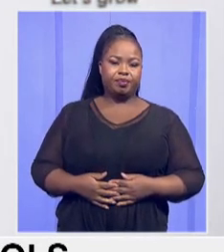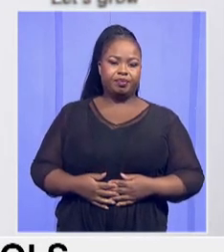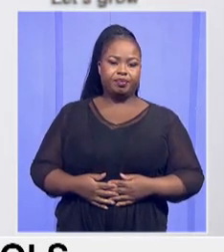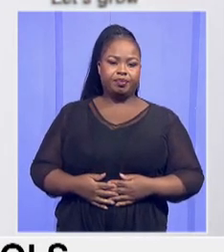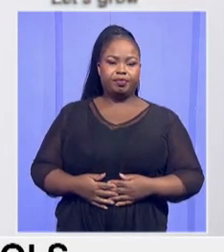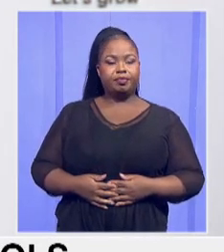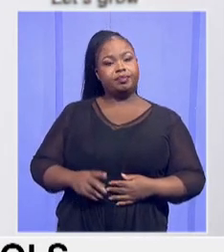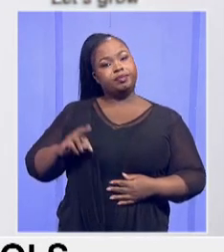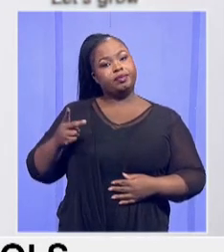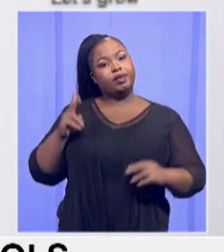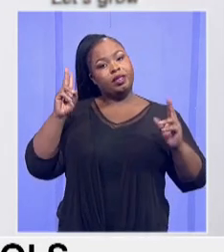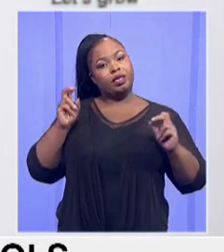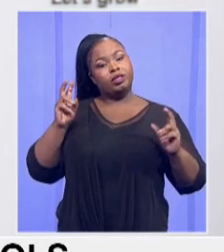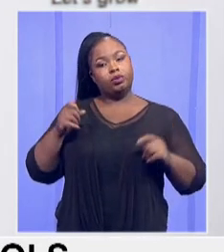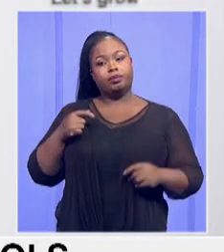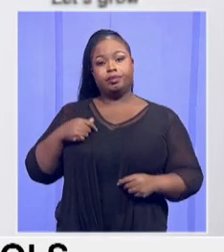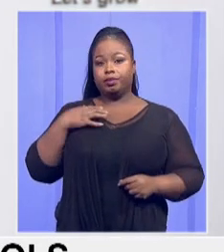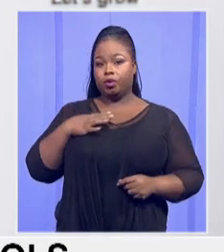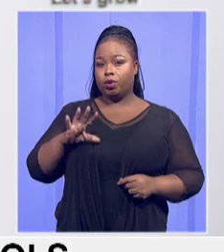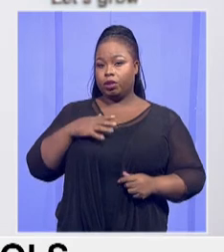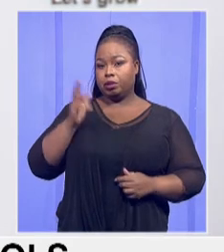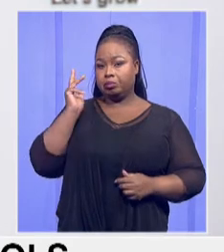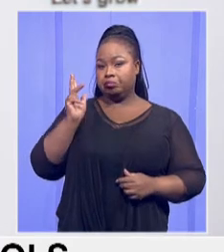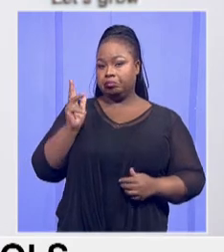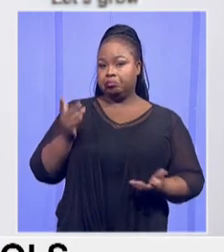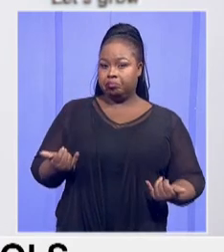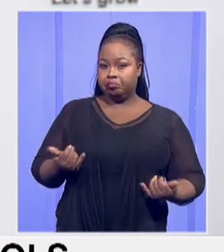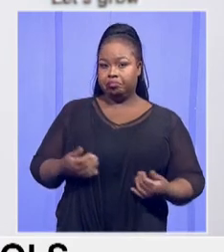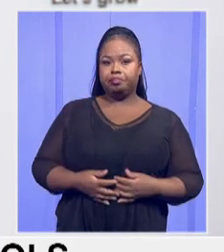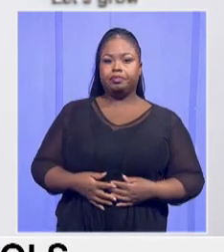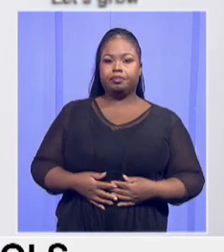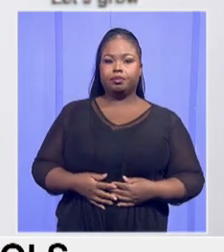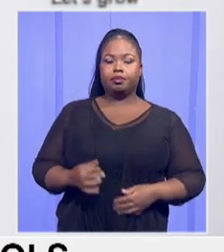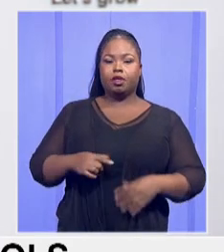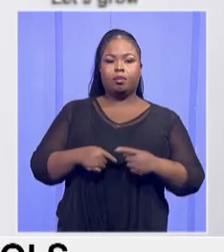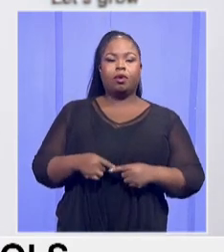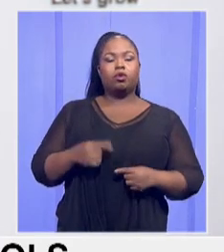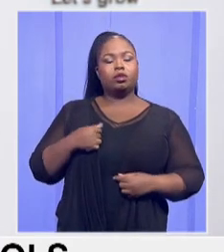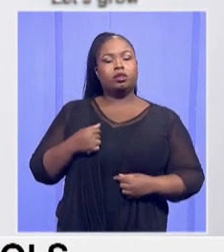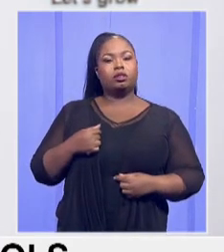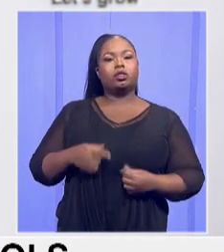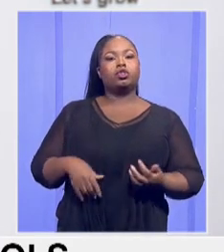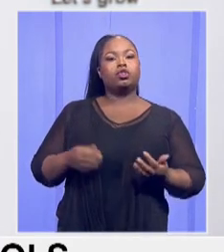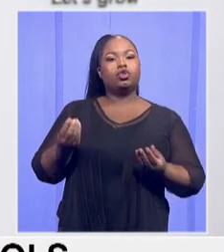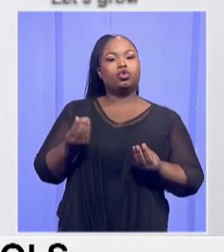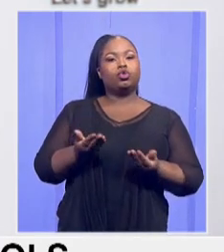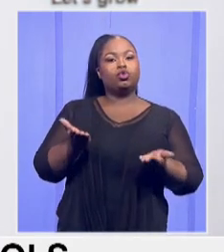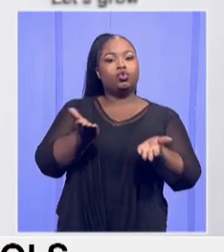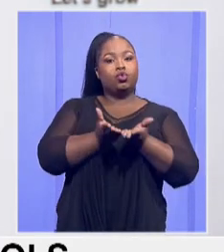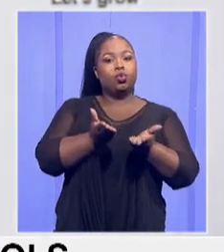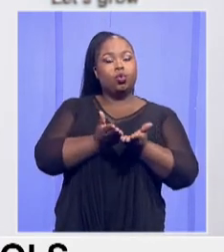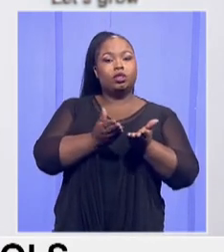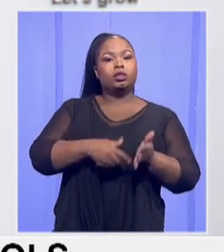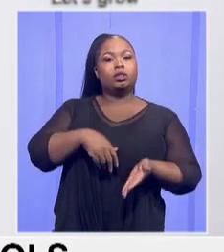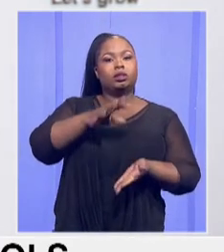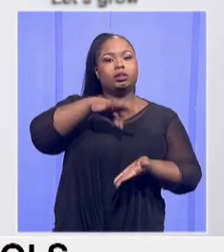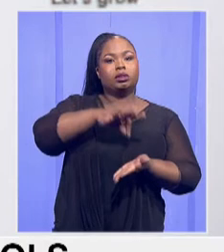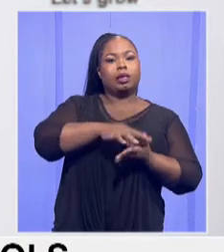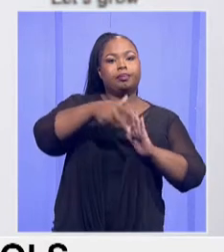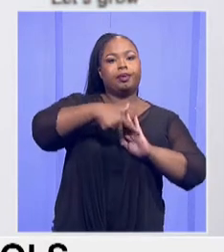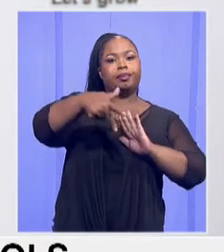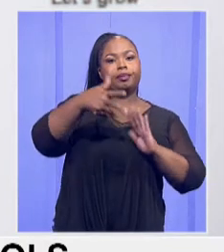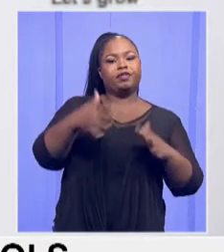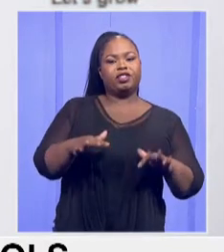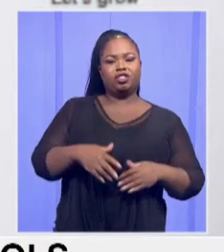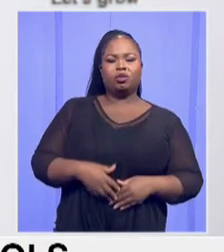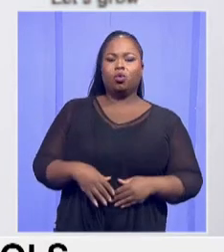The other matter which I really wanted to share, take advantage of these briefings about the rationalization of schools, because it's also another hot potato, especially in communities.